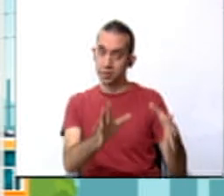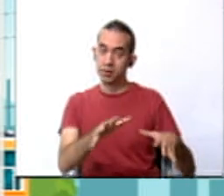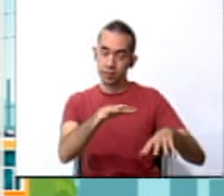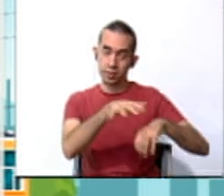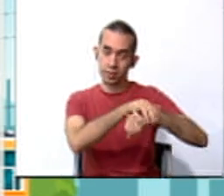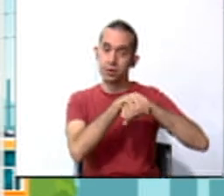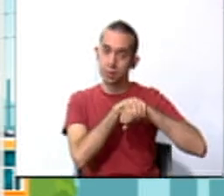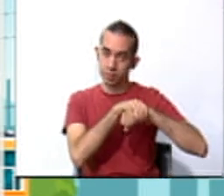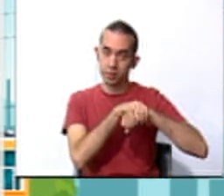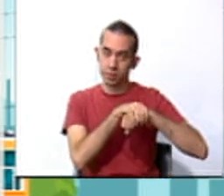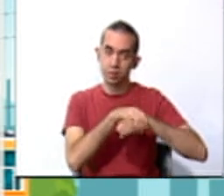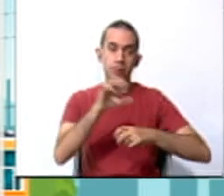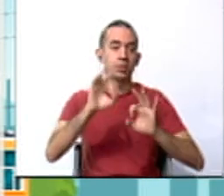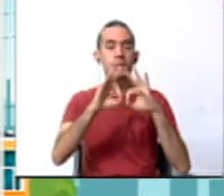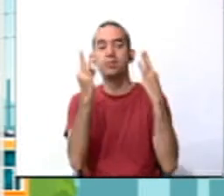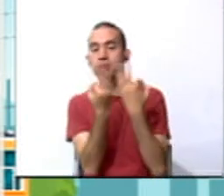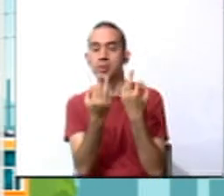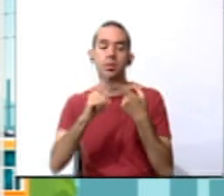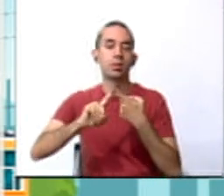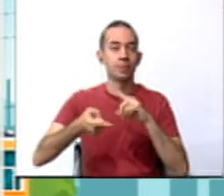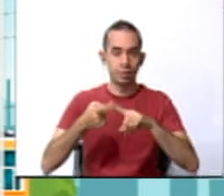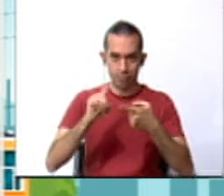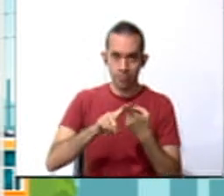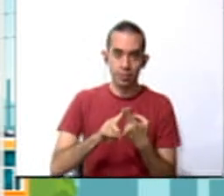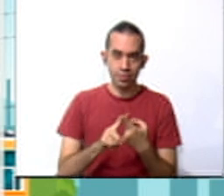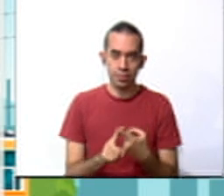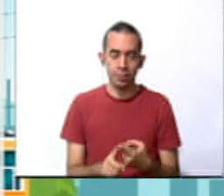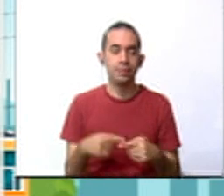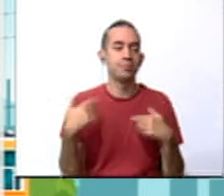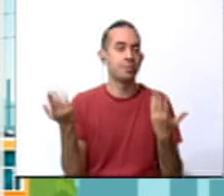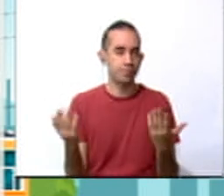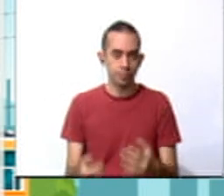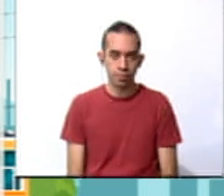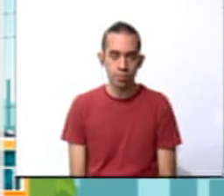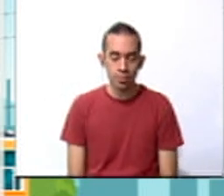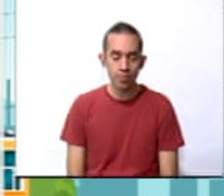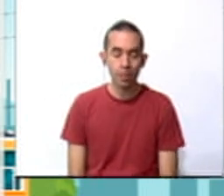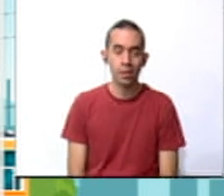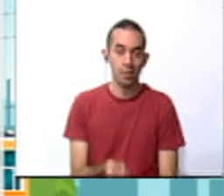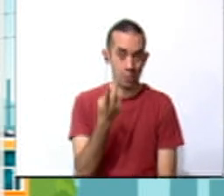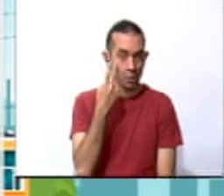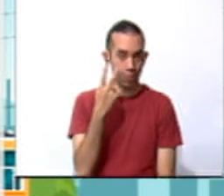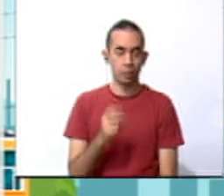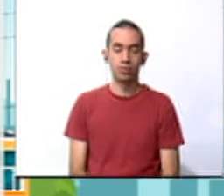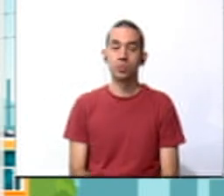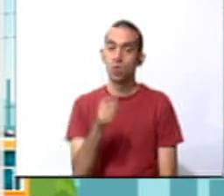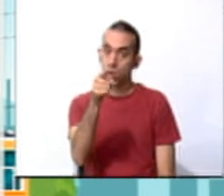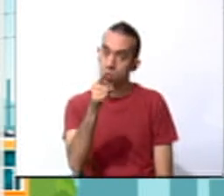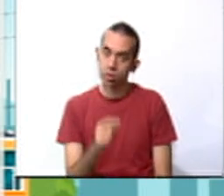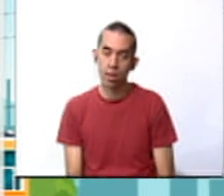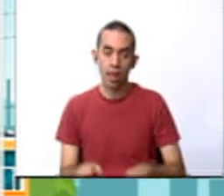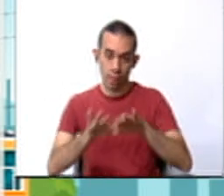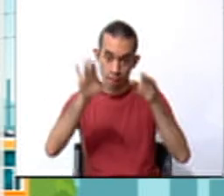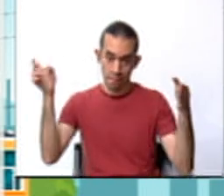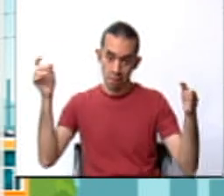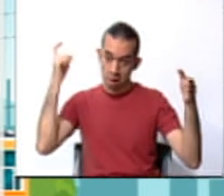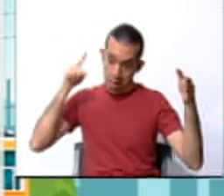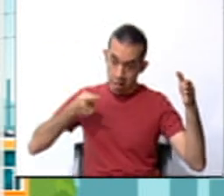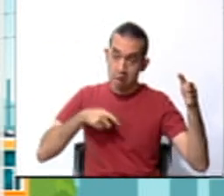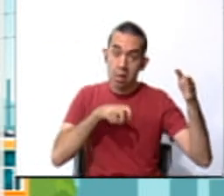your family or friends. It goes like this. Find cover under a table.